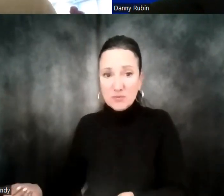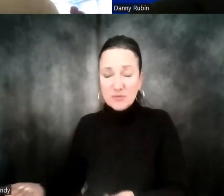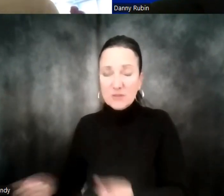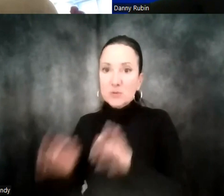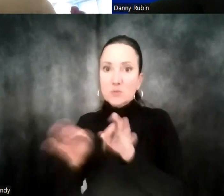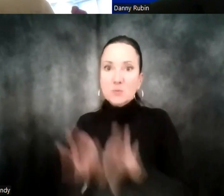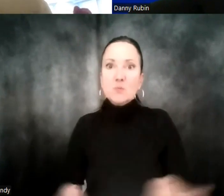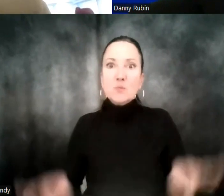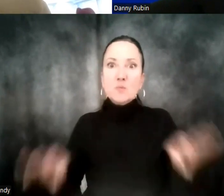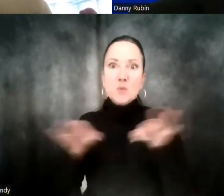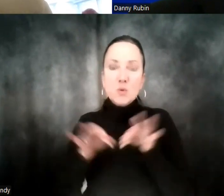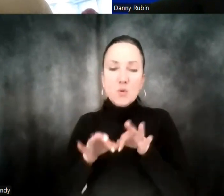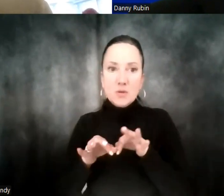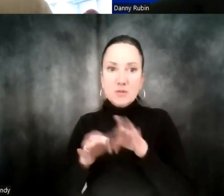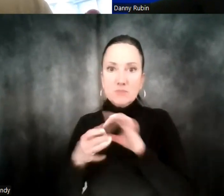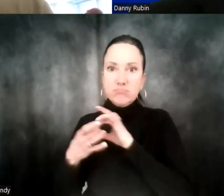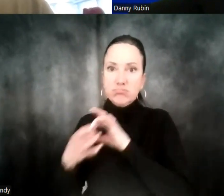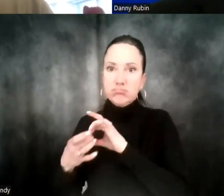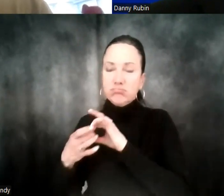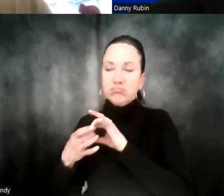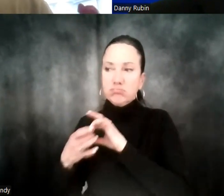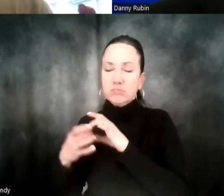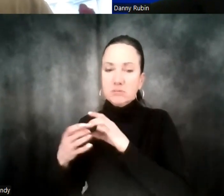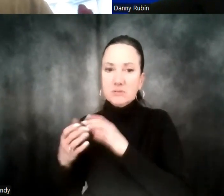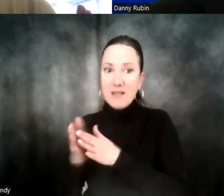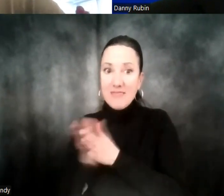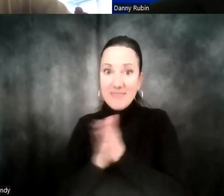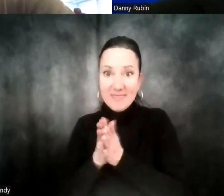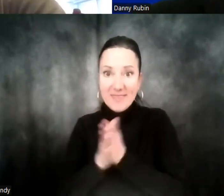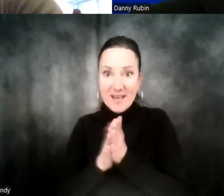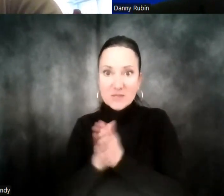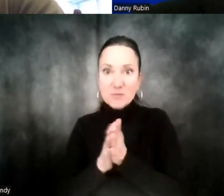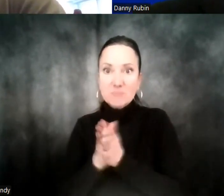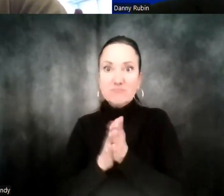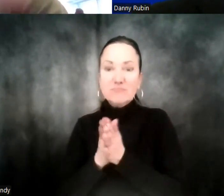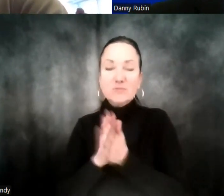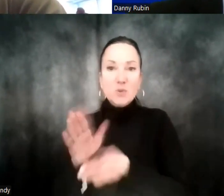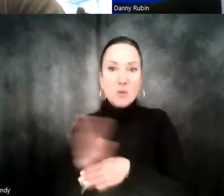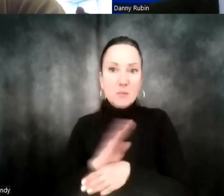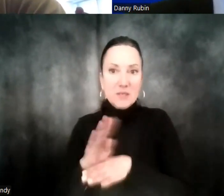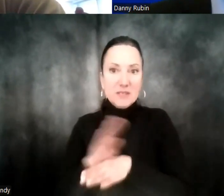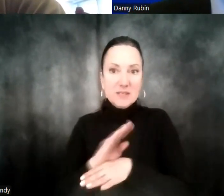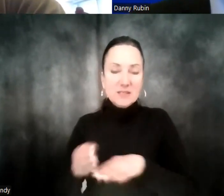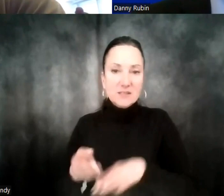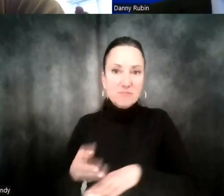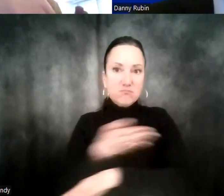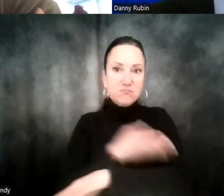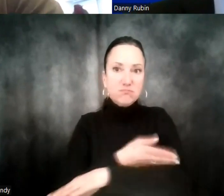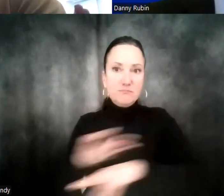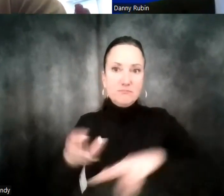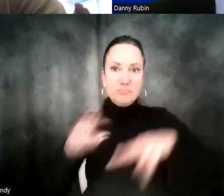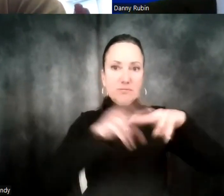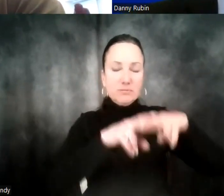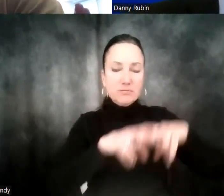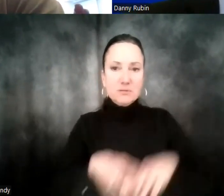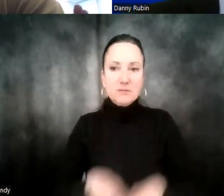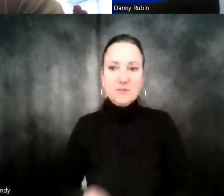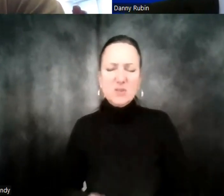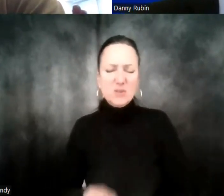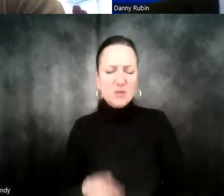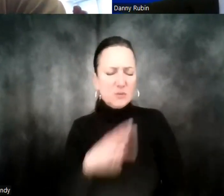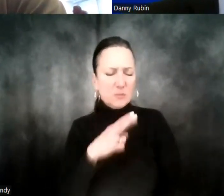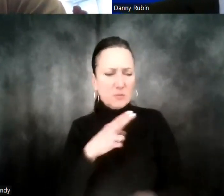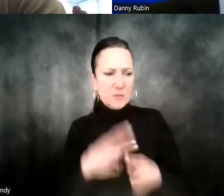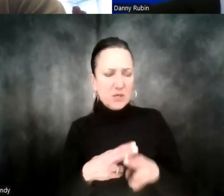to maintaining those client relationships, which end up driving your business as well. Yeah, and you made the point earlier that, you know,